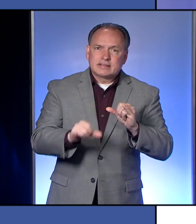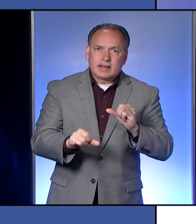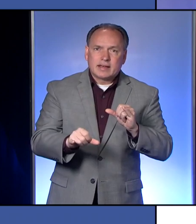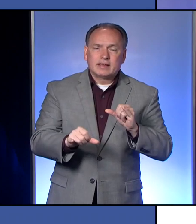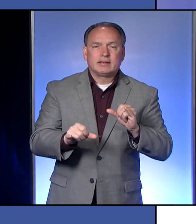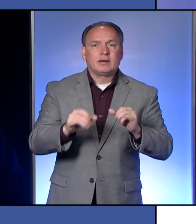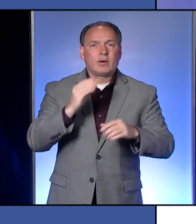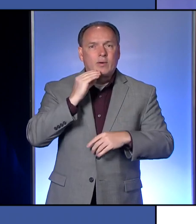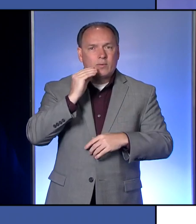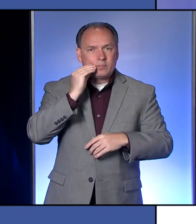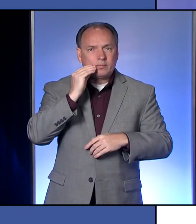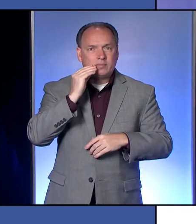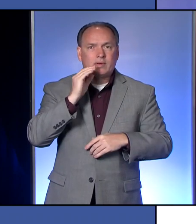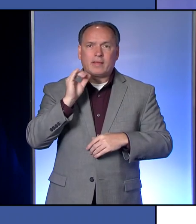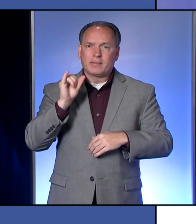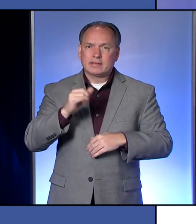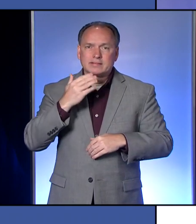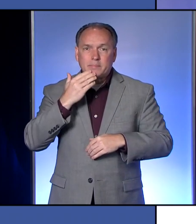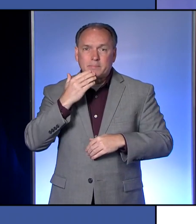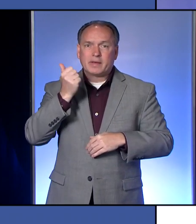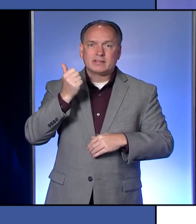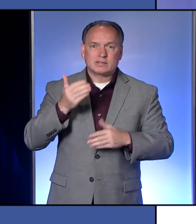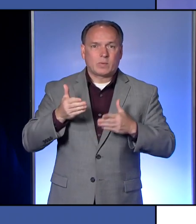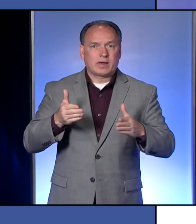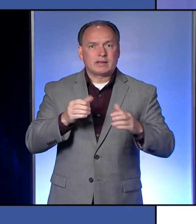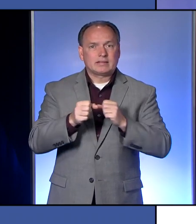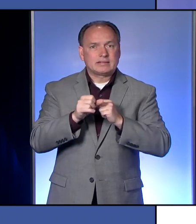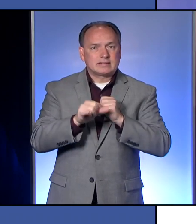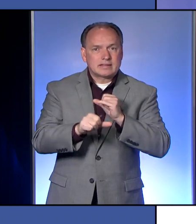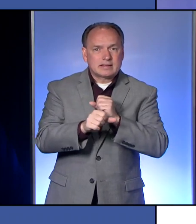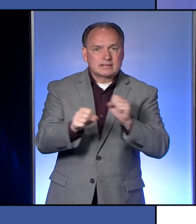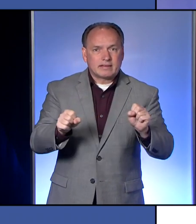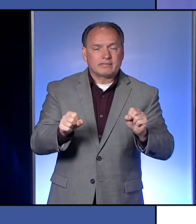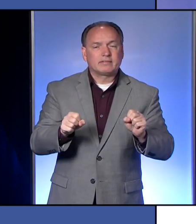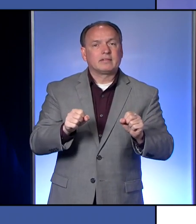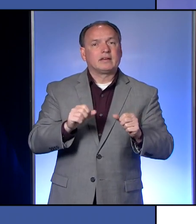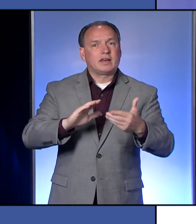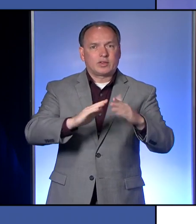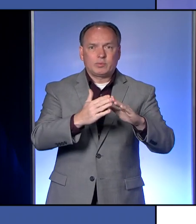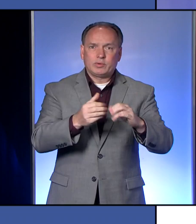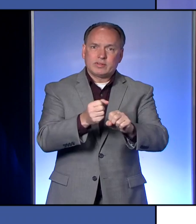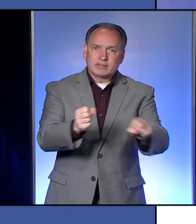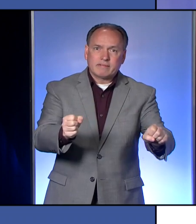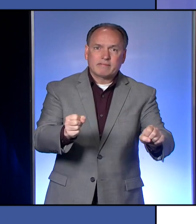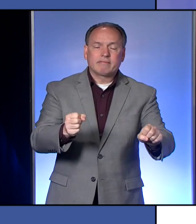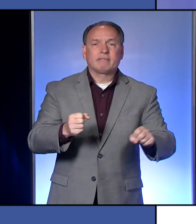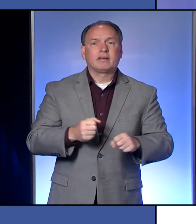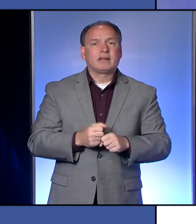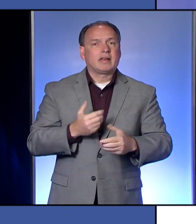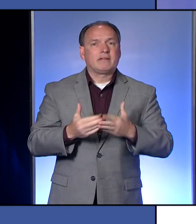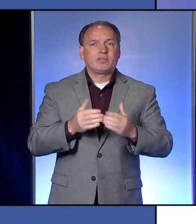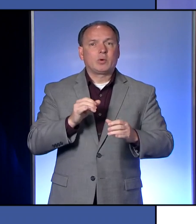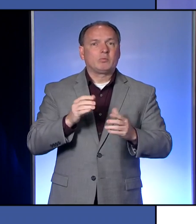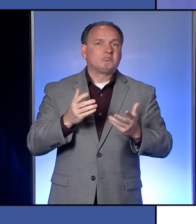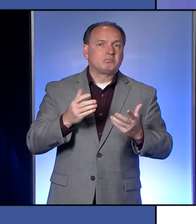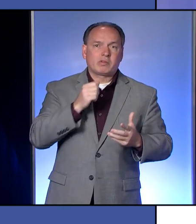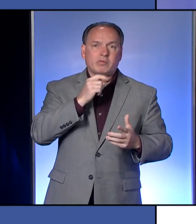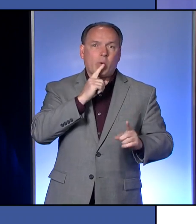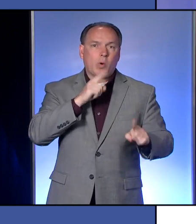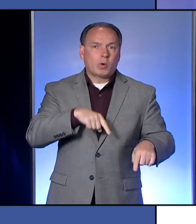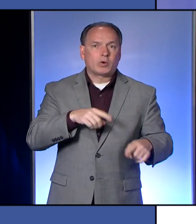home is still the best way to stay safe and keep our community safe, even though the stay at home order has been lifted.